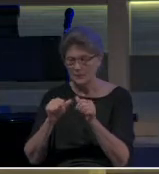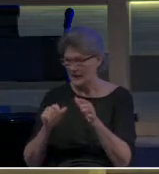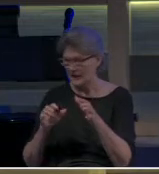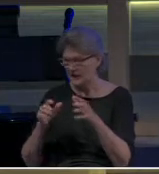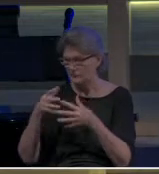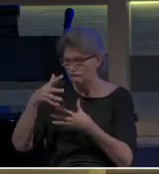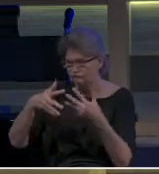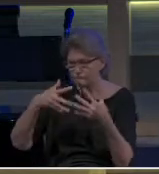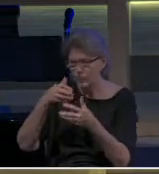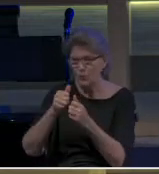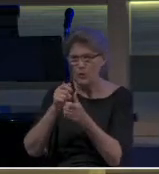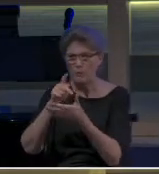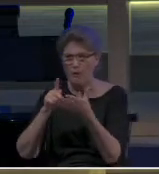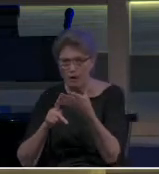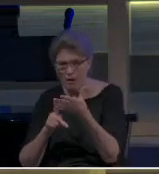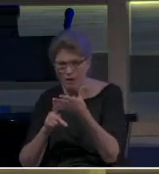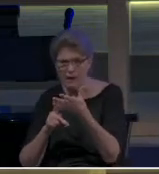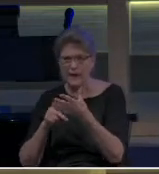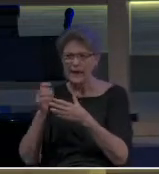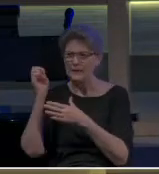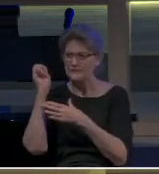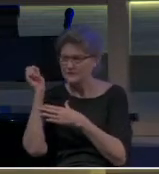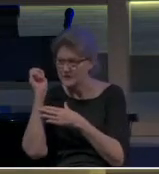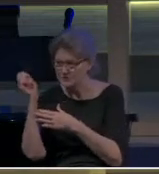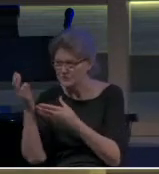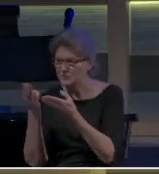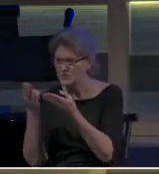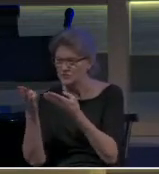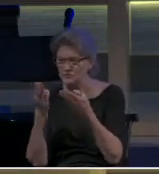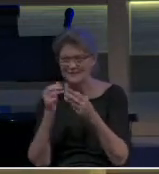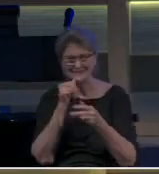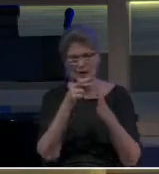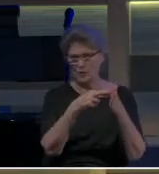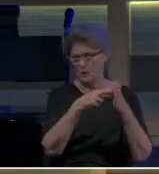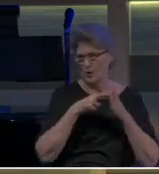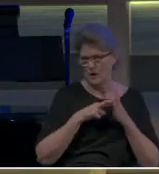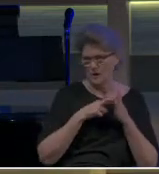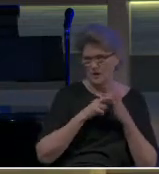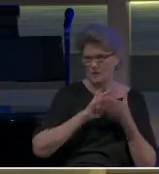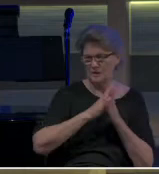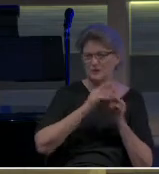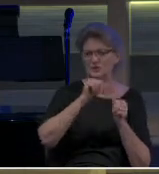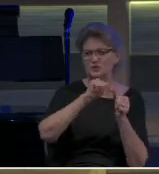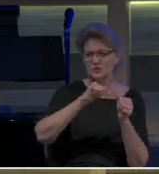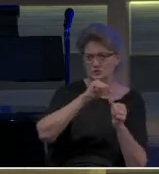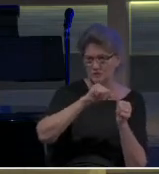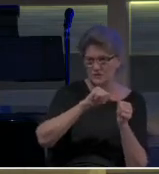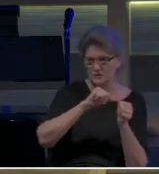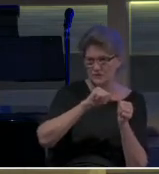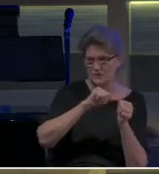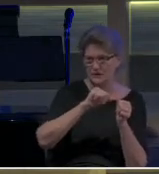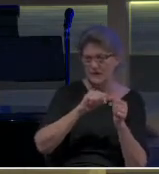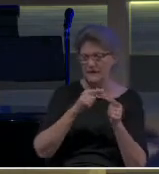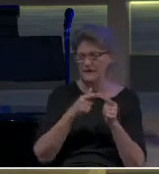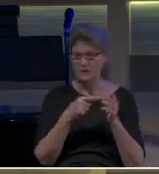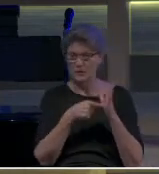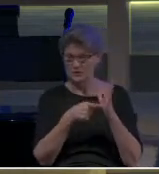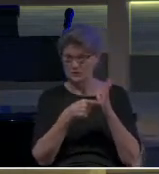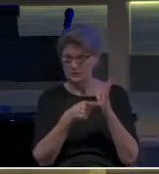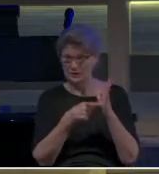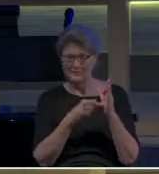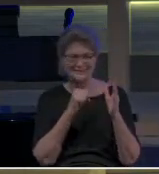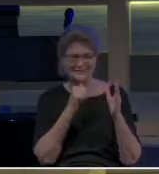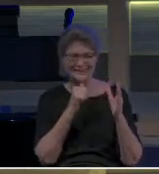Paul in his evangelistic ministry, Titus was not required to be circumcised. Thereby indicating he